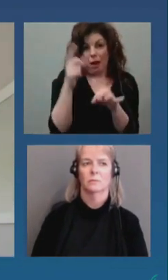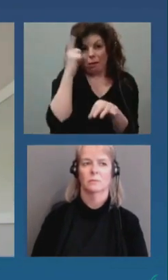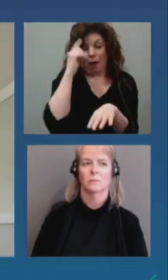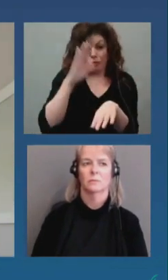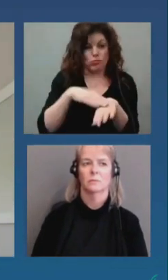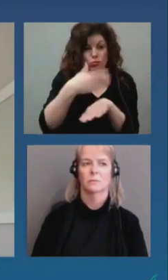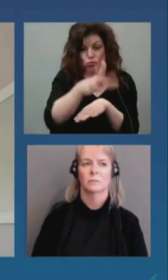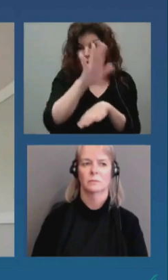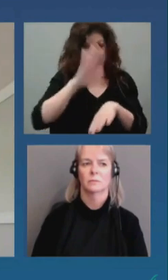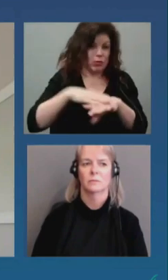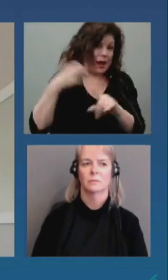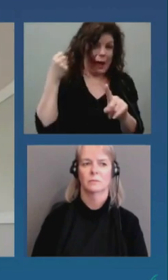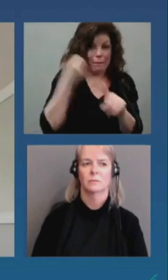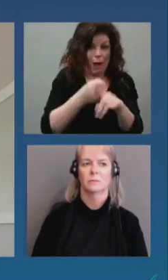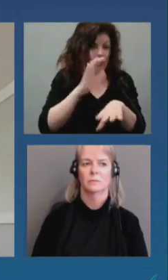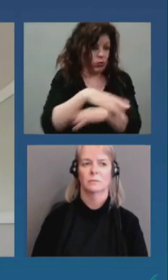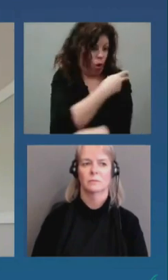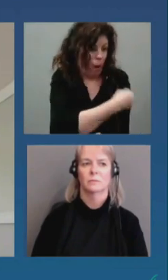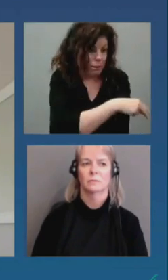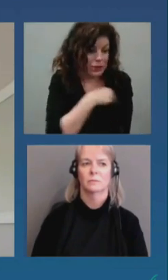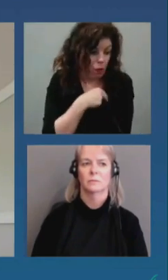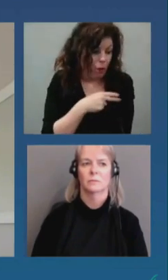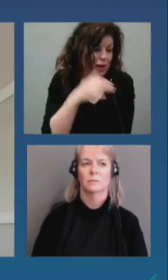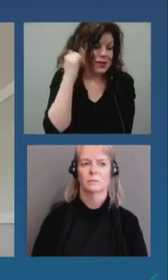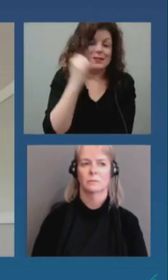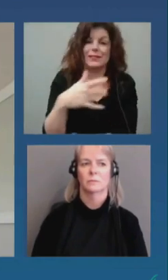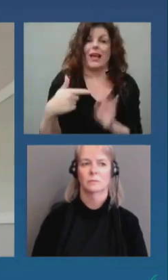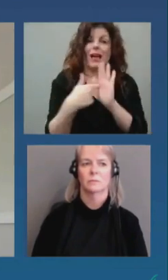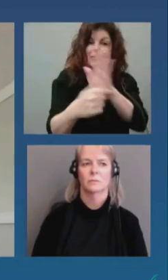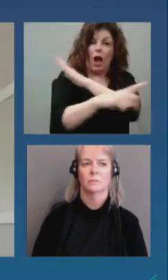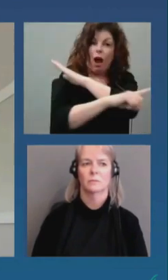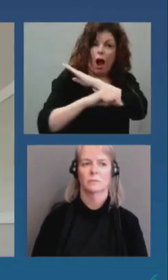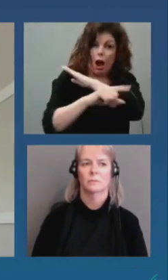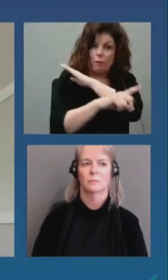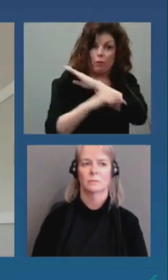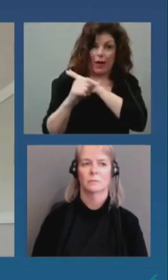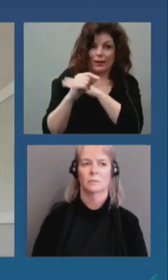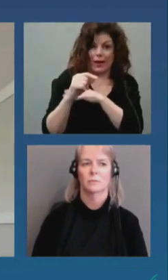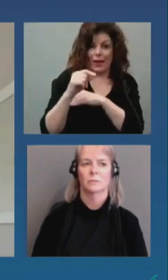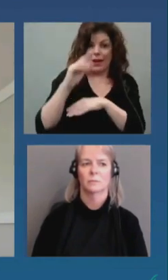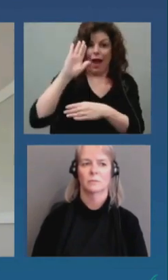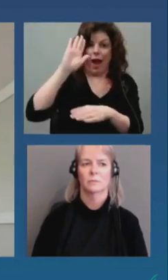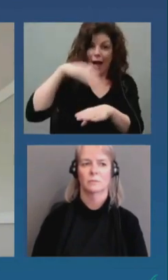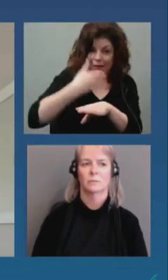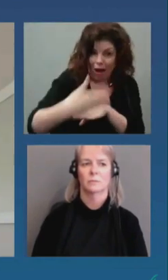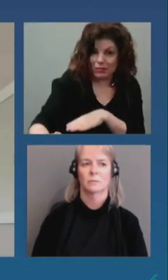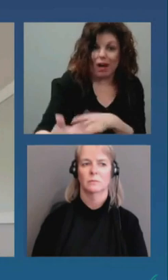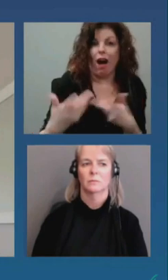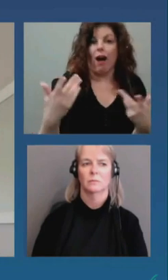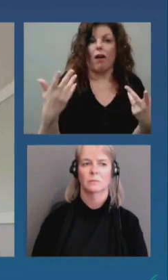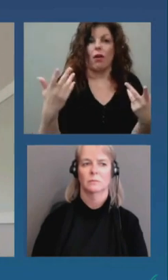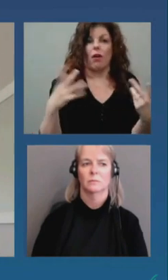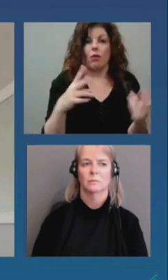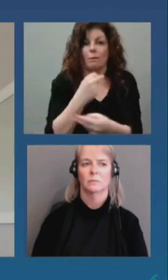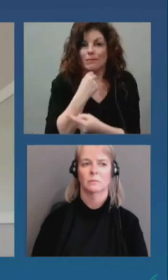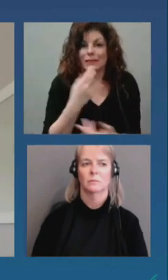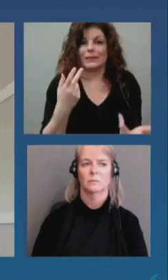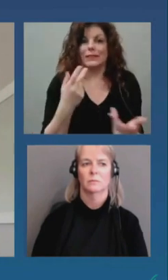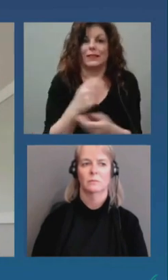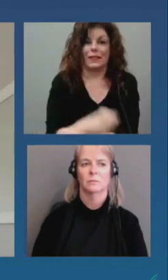'impact sur nos hôpitaux quand leurs employés sont tard pour le travail et